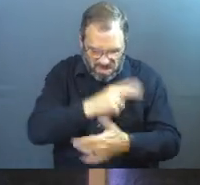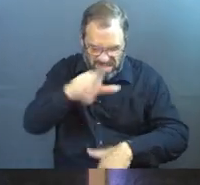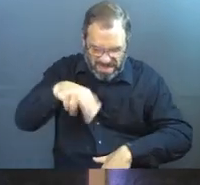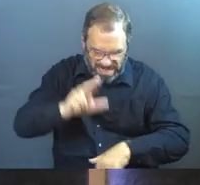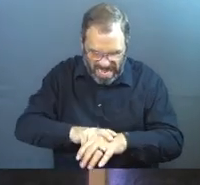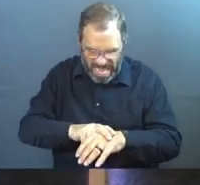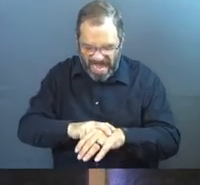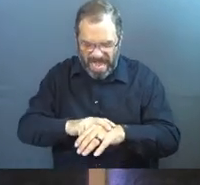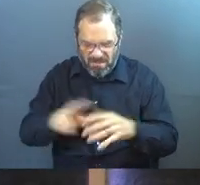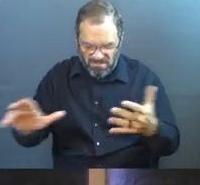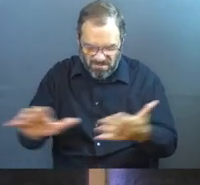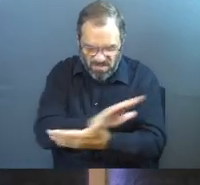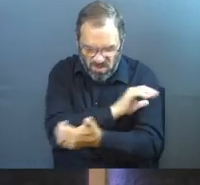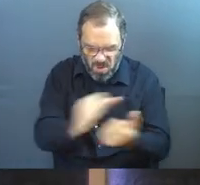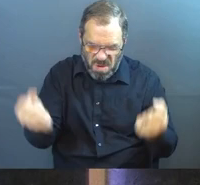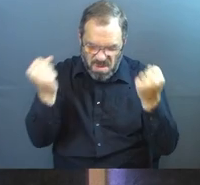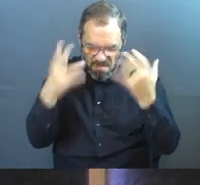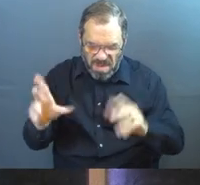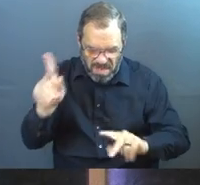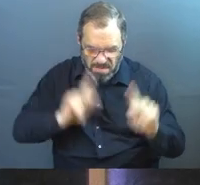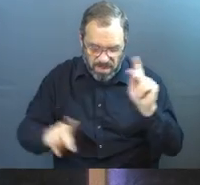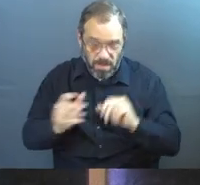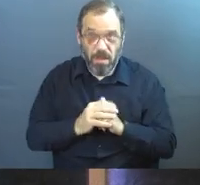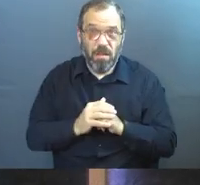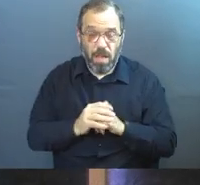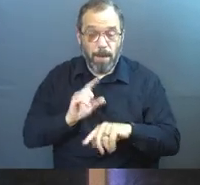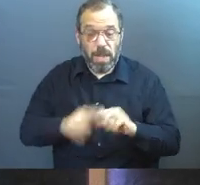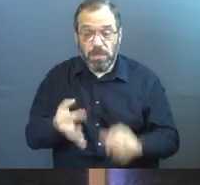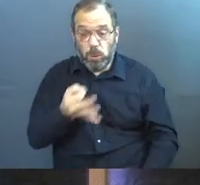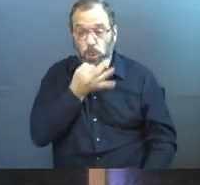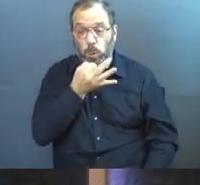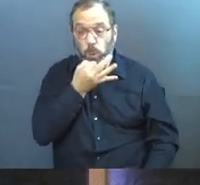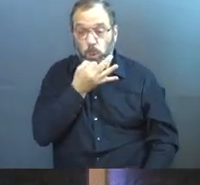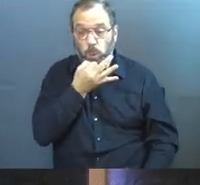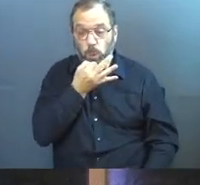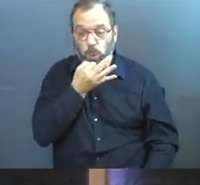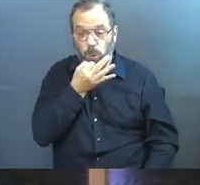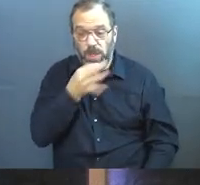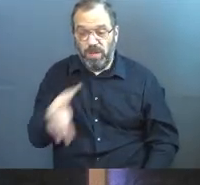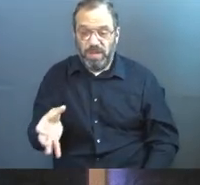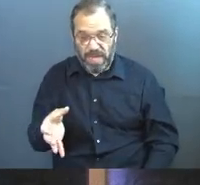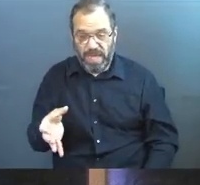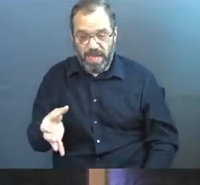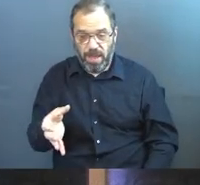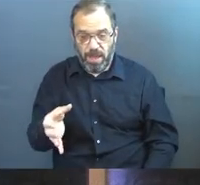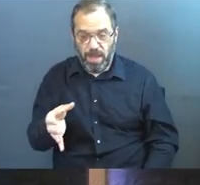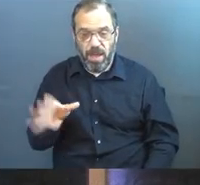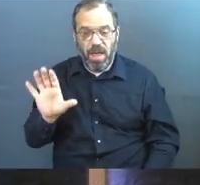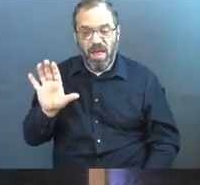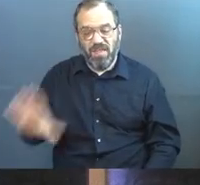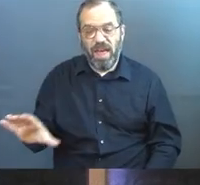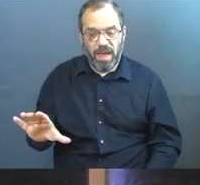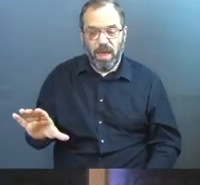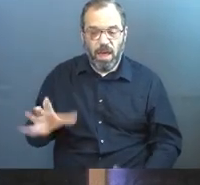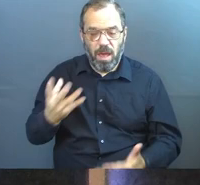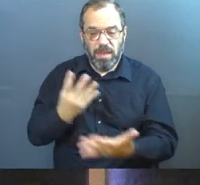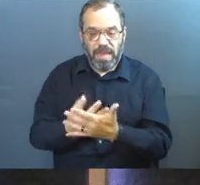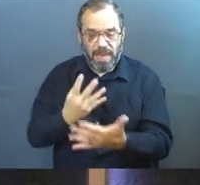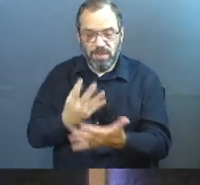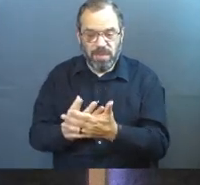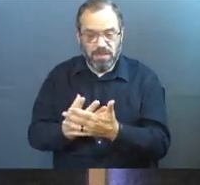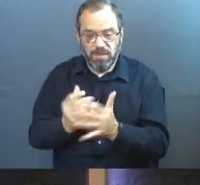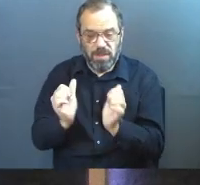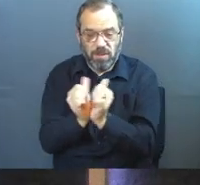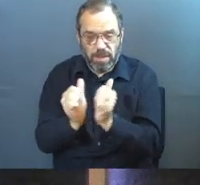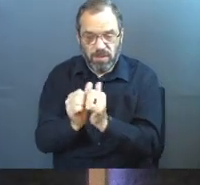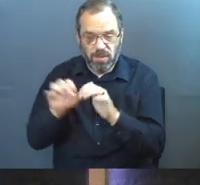nations and they have swallowed many peoples. But soon their captives will taunt them. So here's his